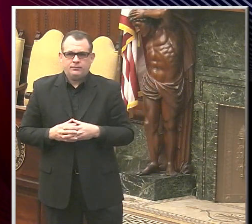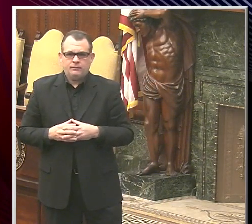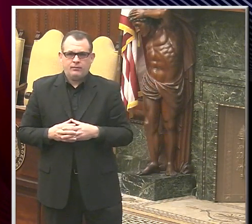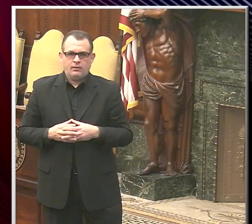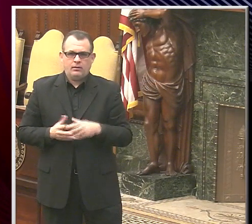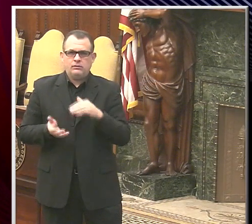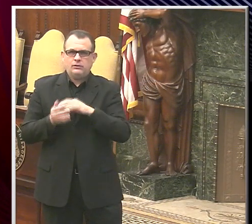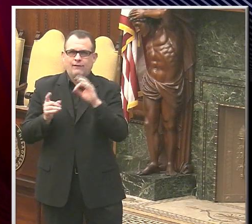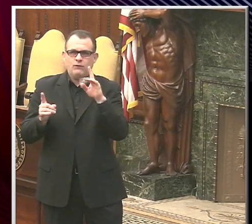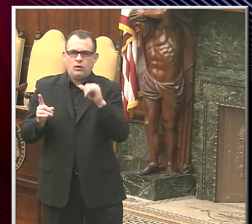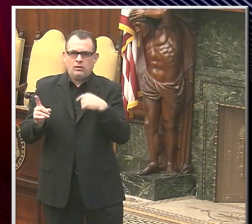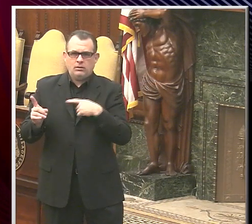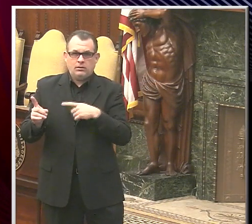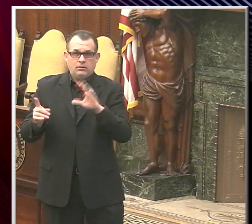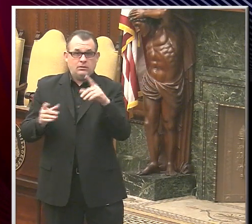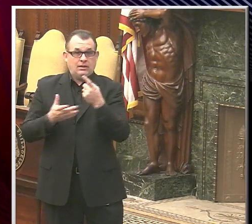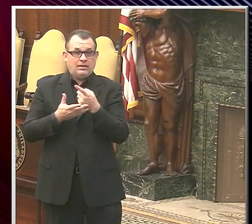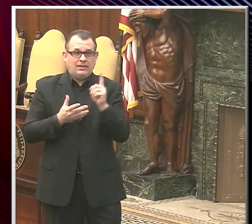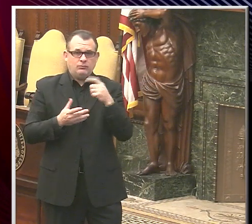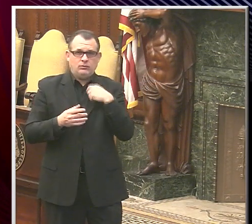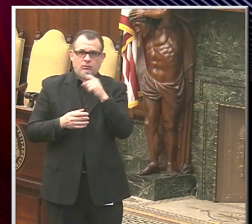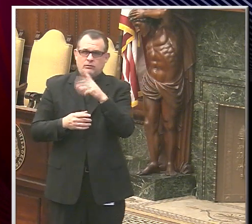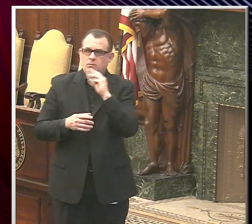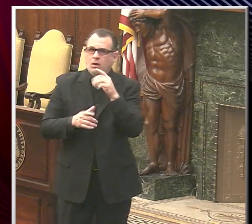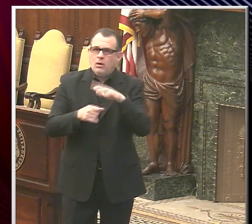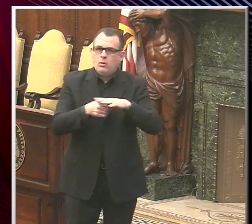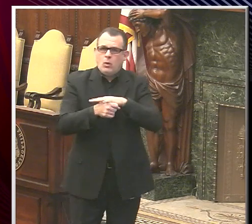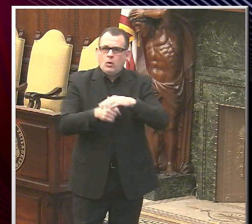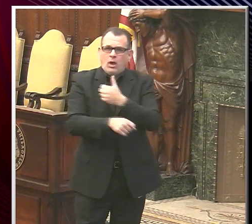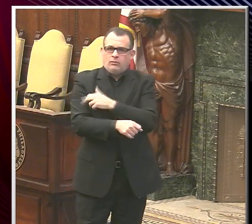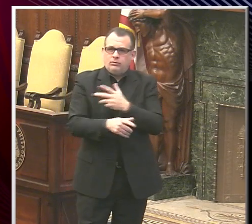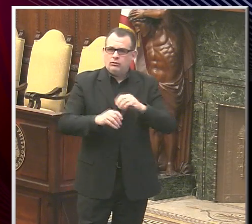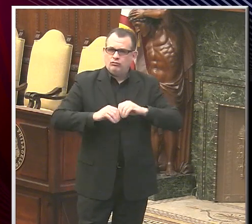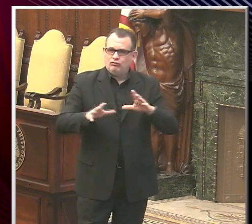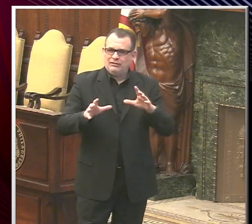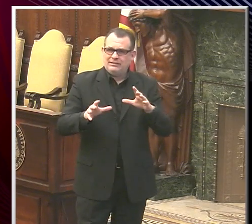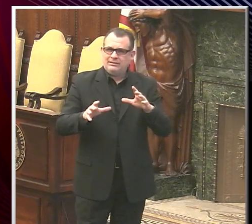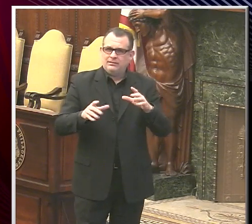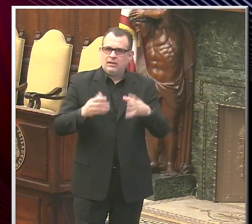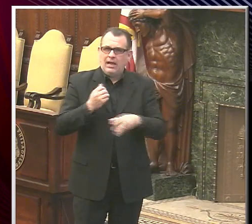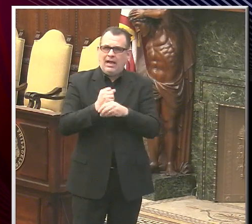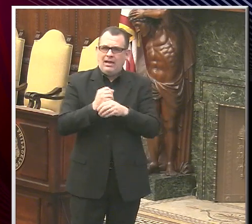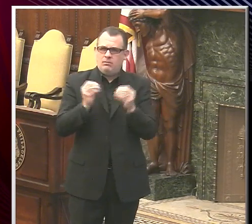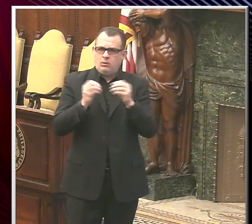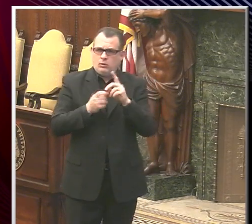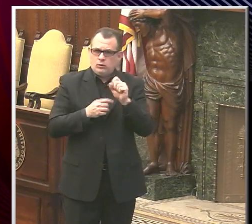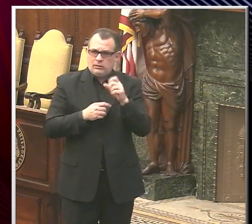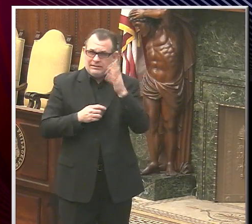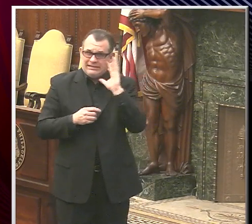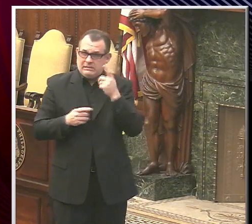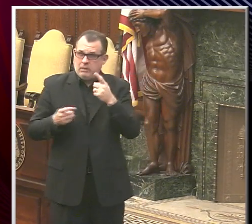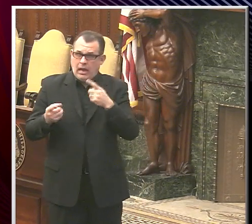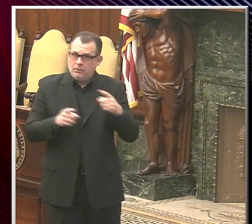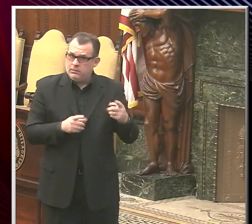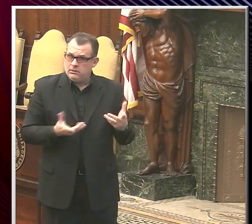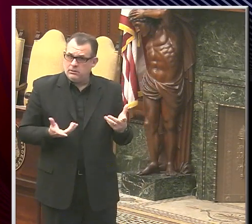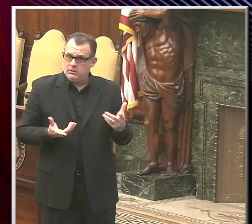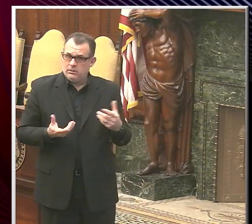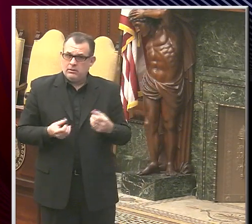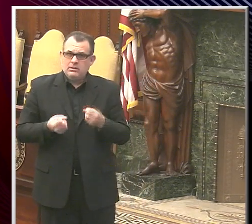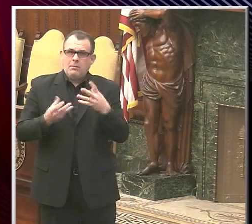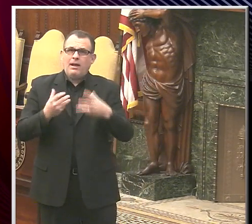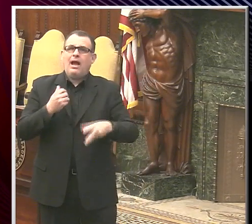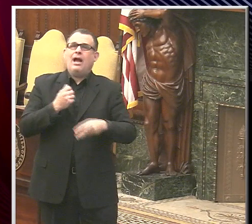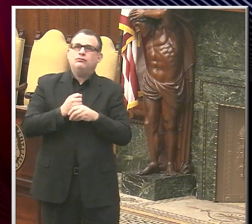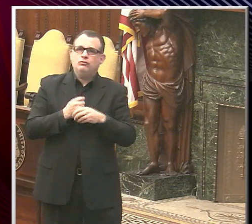last week, I know you asked local hospitals to release their extra doses. Now that seems to be happening. How many extra doses or how many